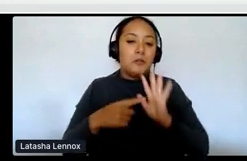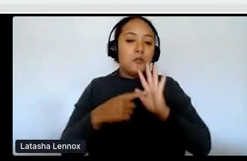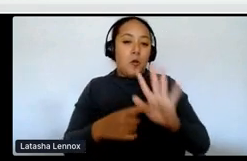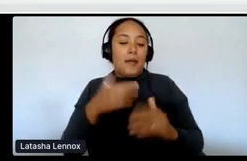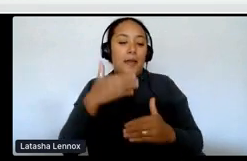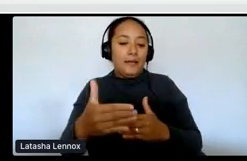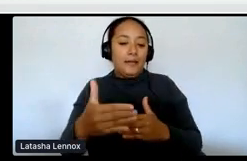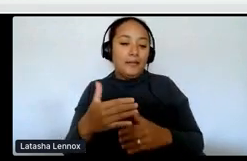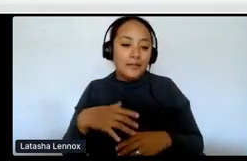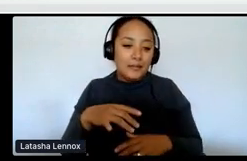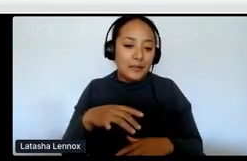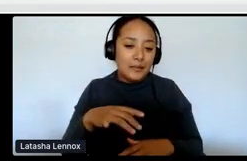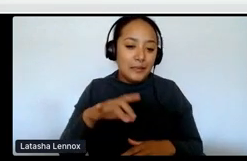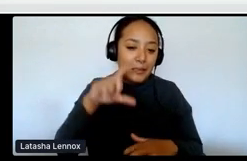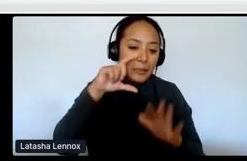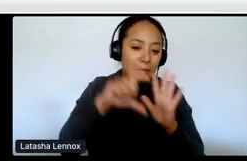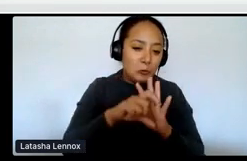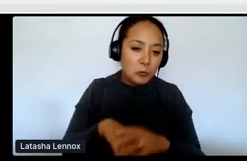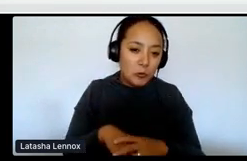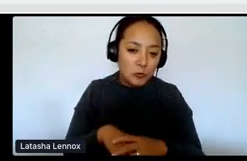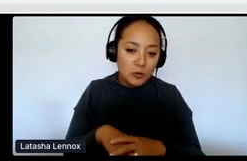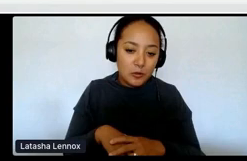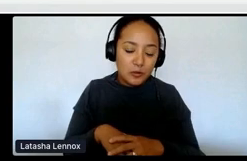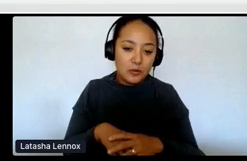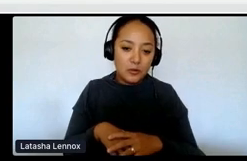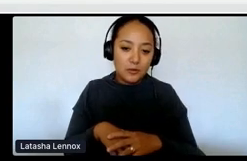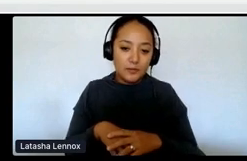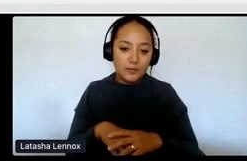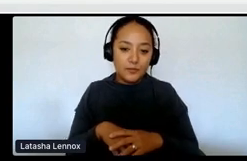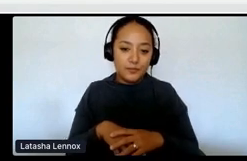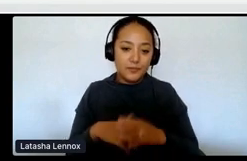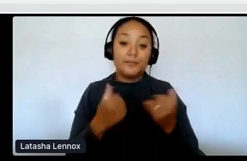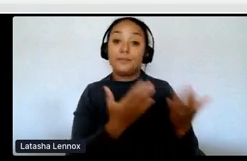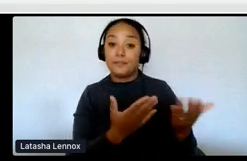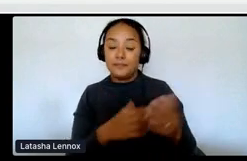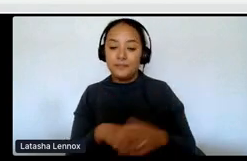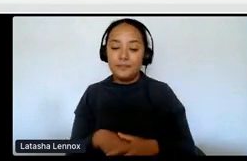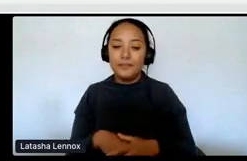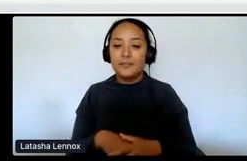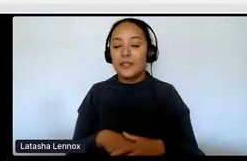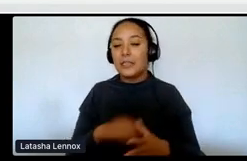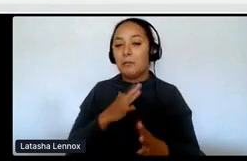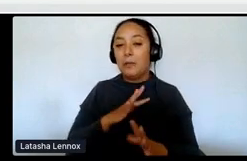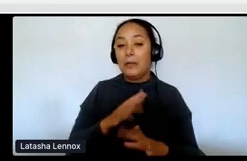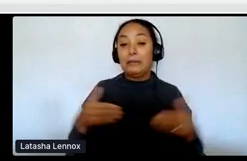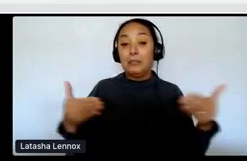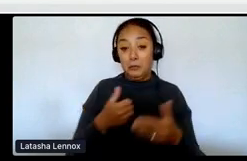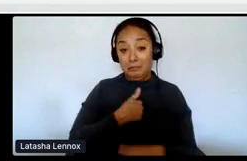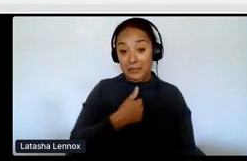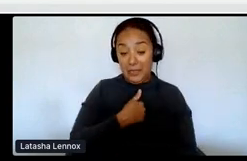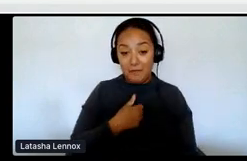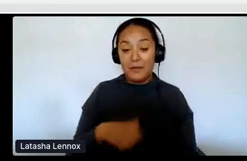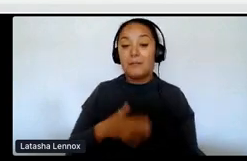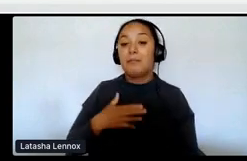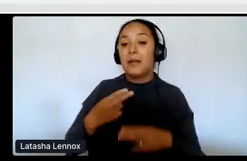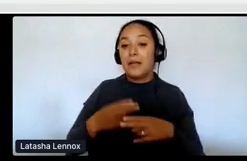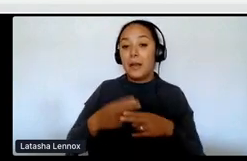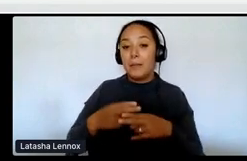So I'm going to go like this. And just to give a bit of introduction to myself, I am Melina